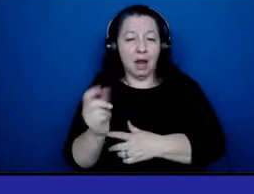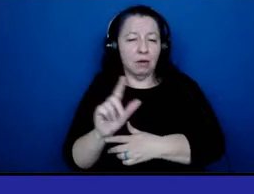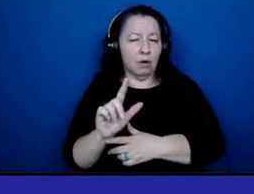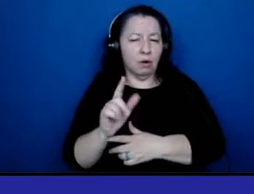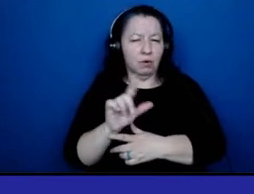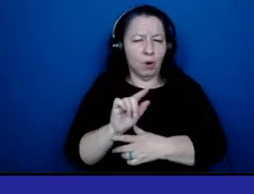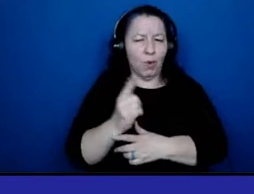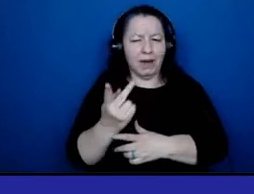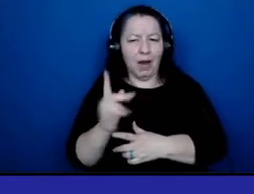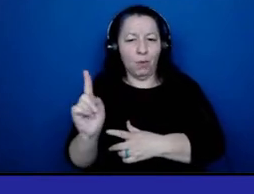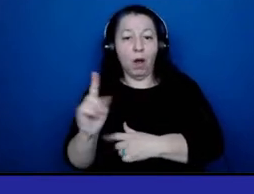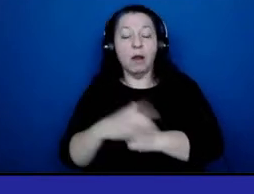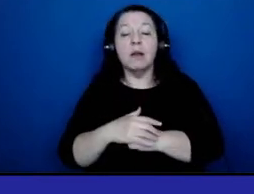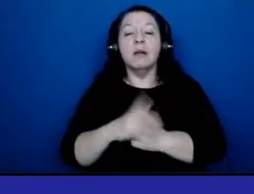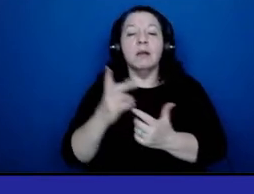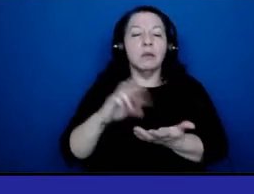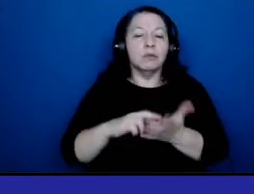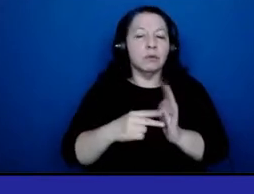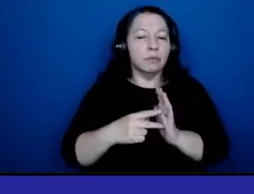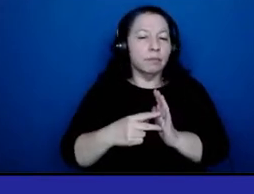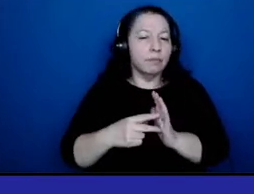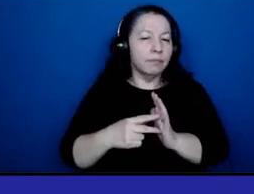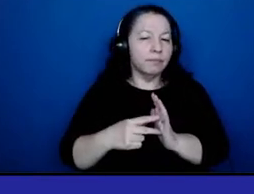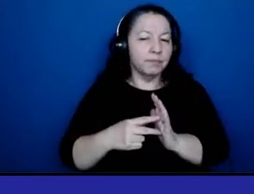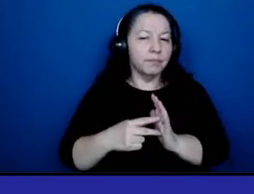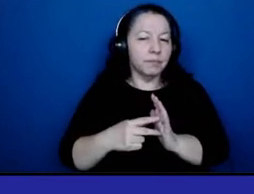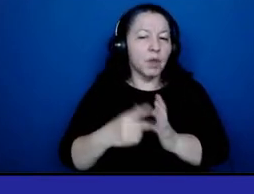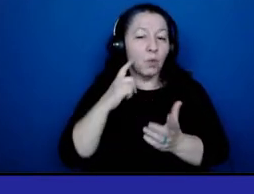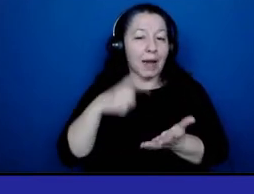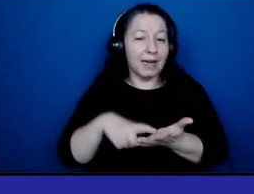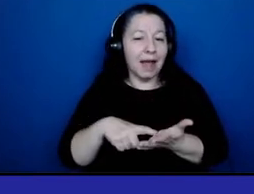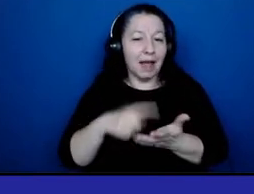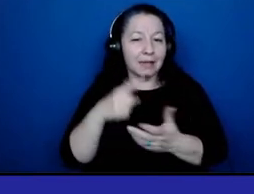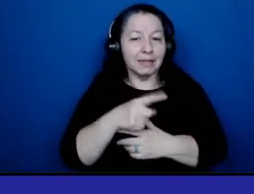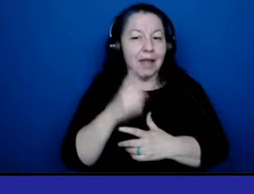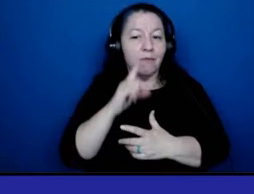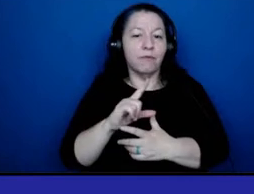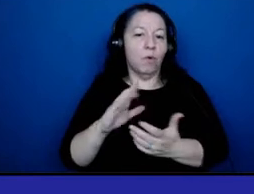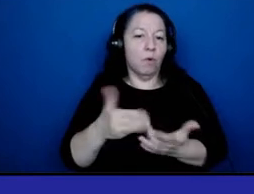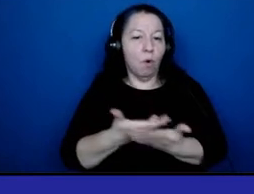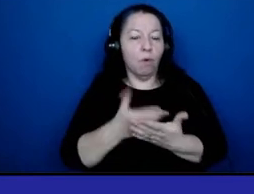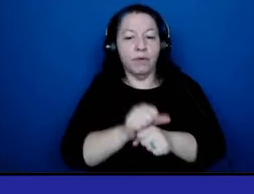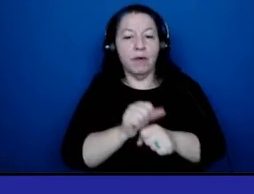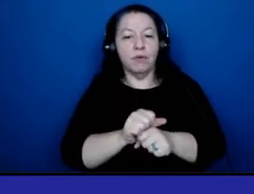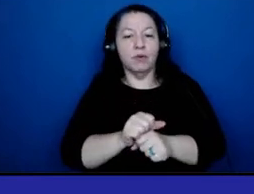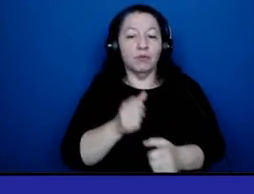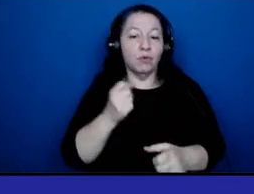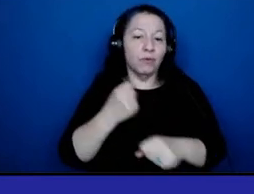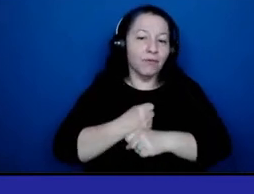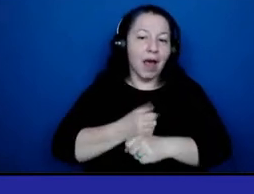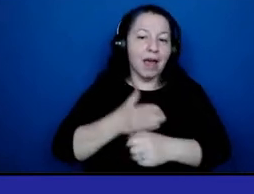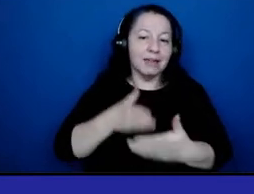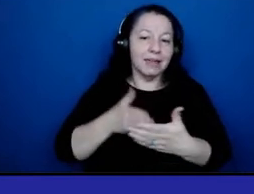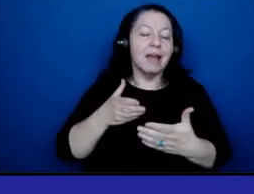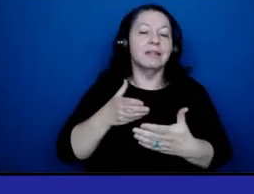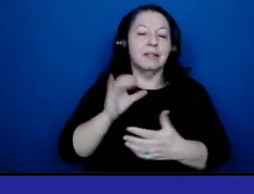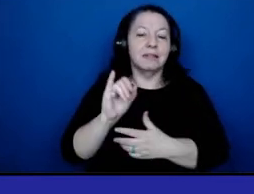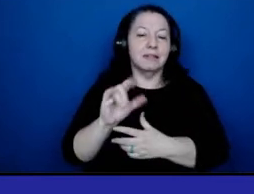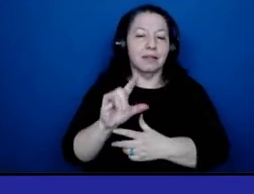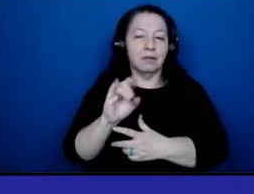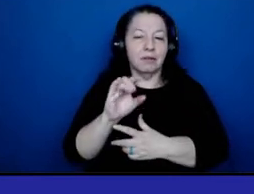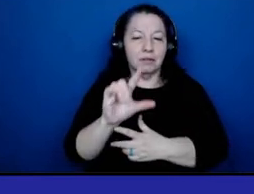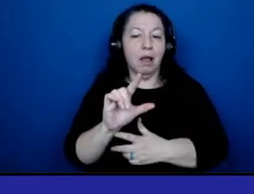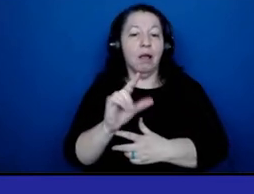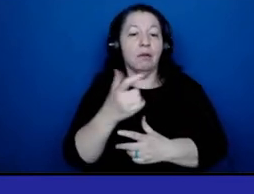for all of her efforts to fight against the debilitating disease known as sickle cell. she was appointed as a district 20k1